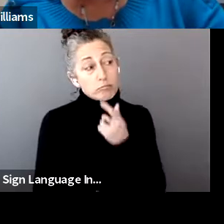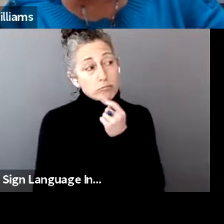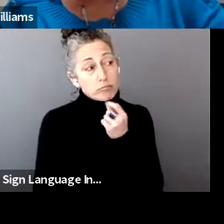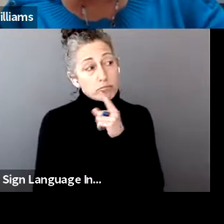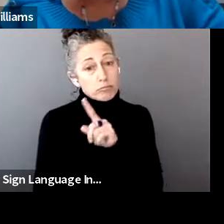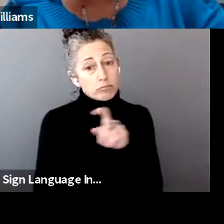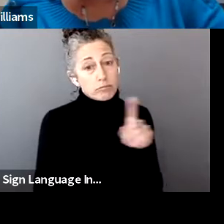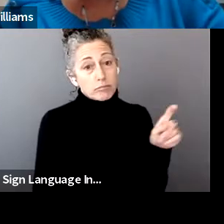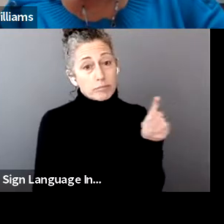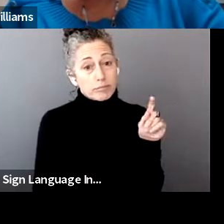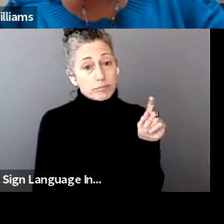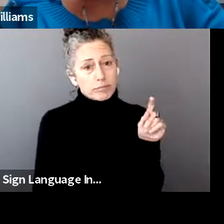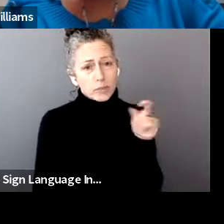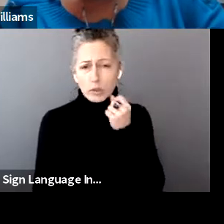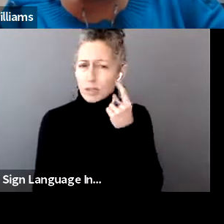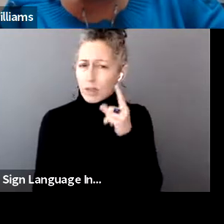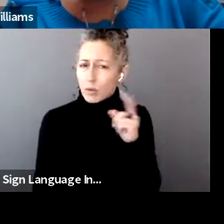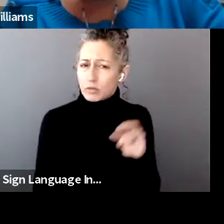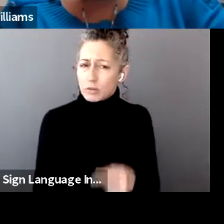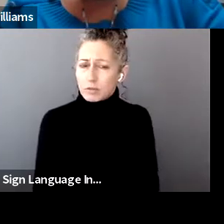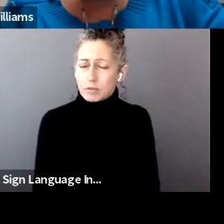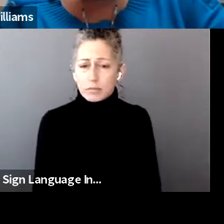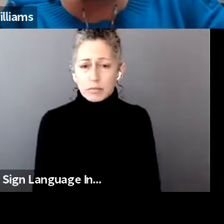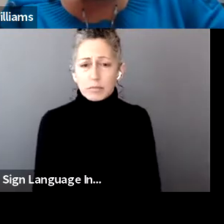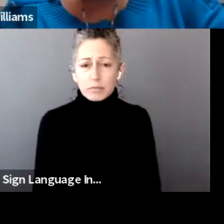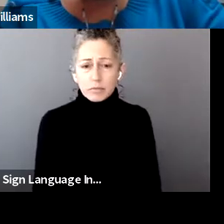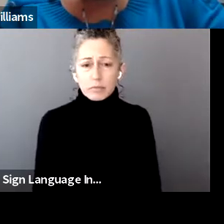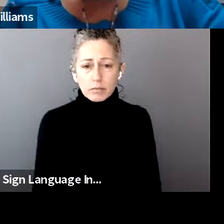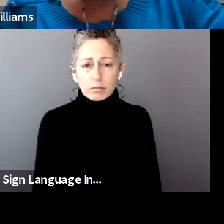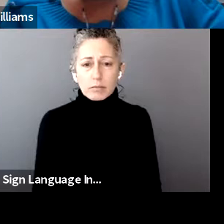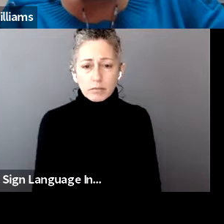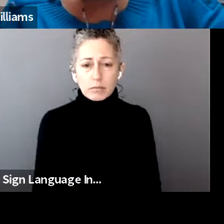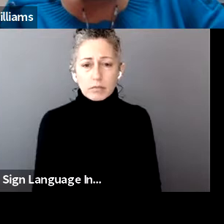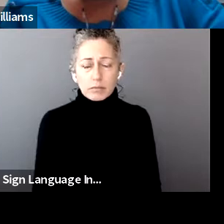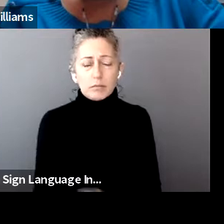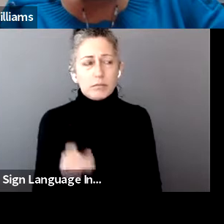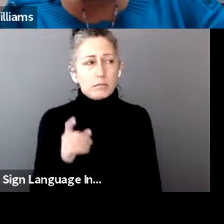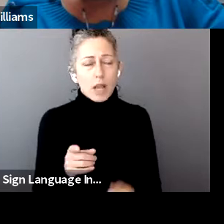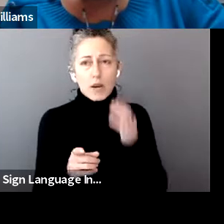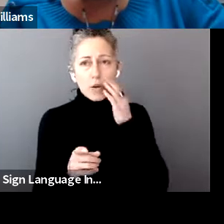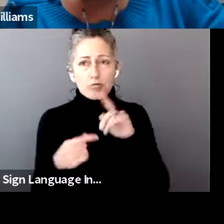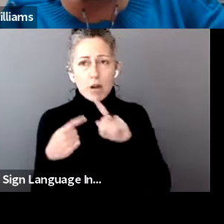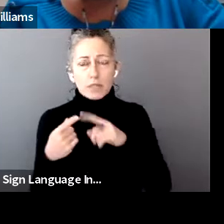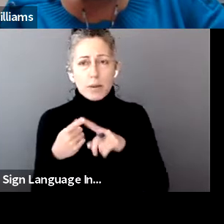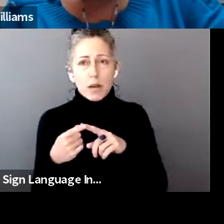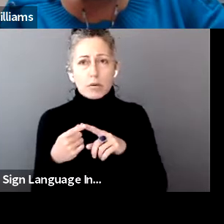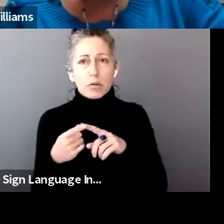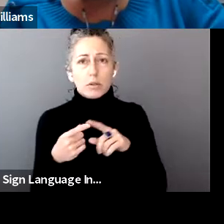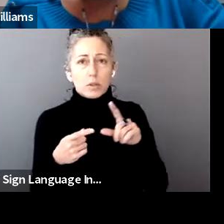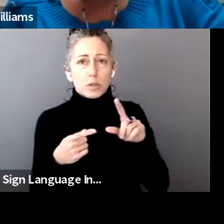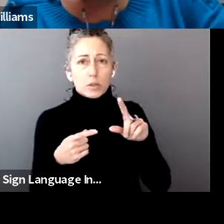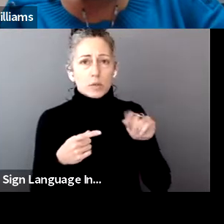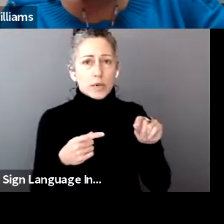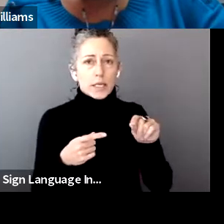Does anyone understand that question? Um, I know that there was some mention earlier about using 2019 for